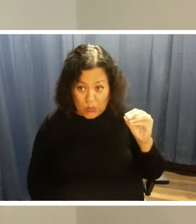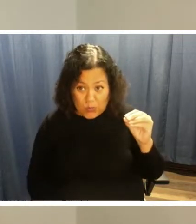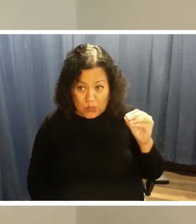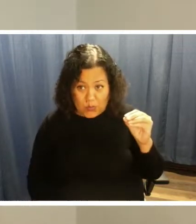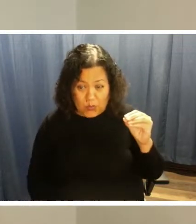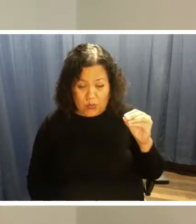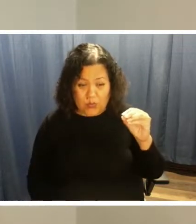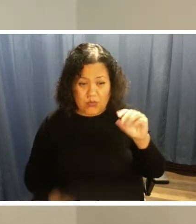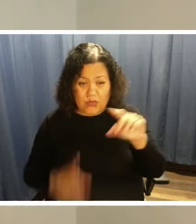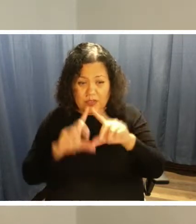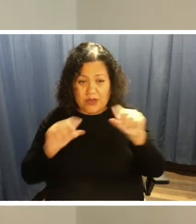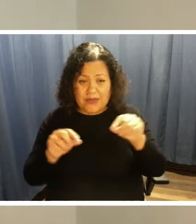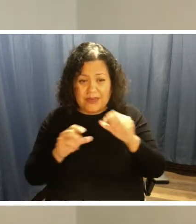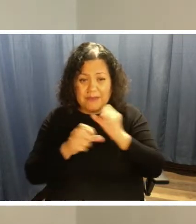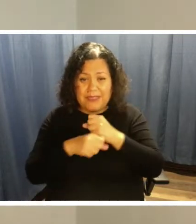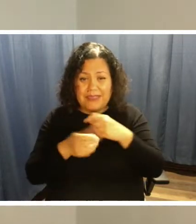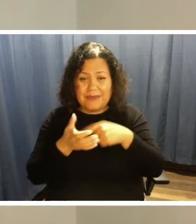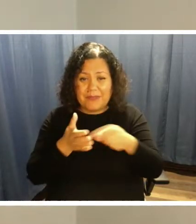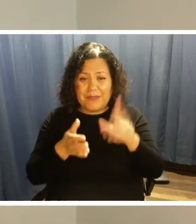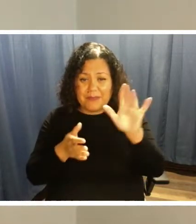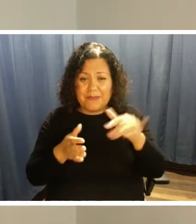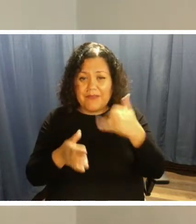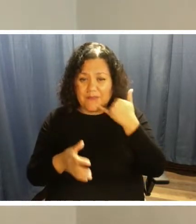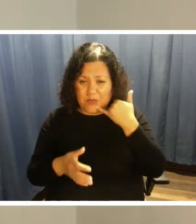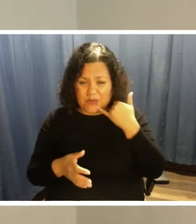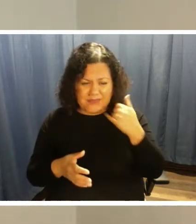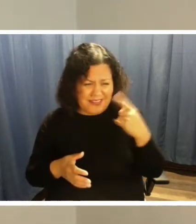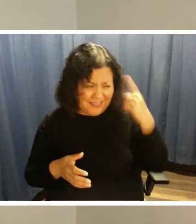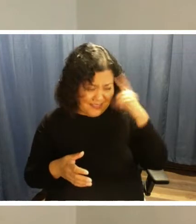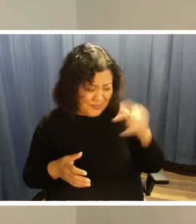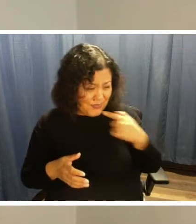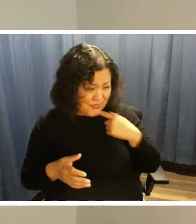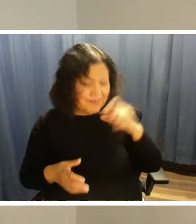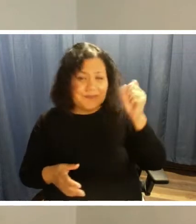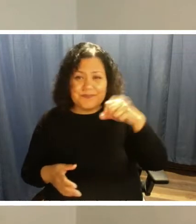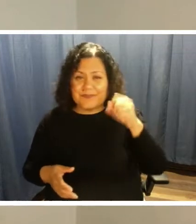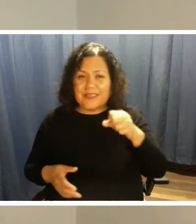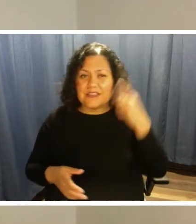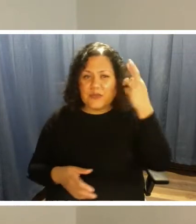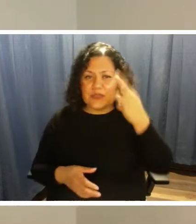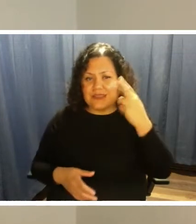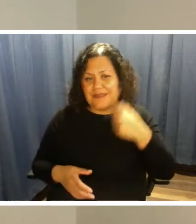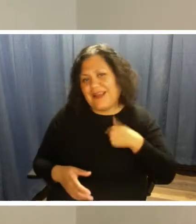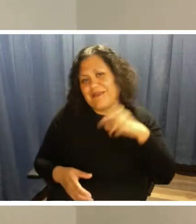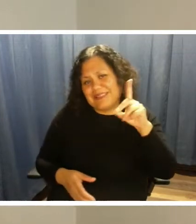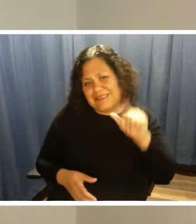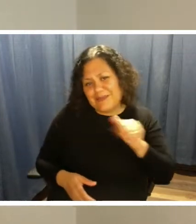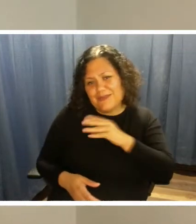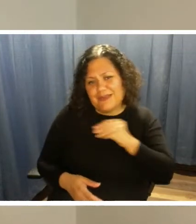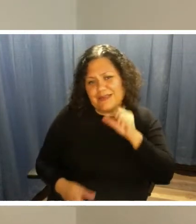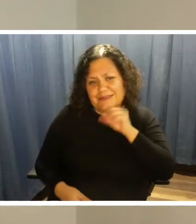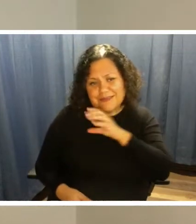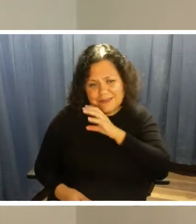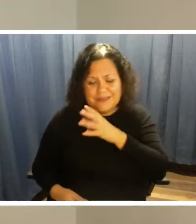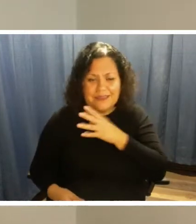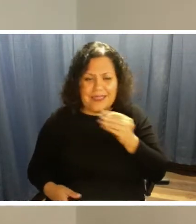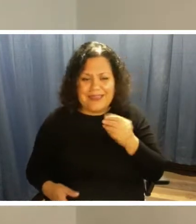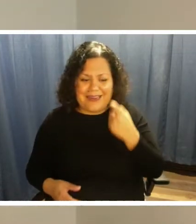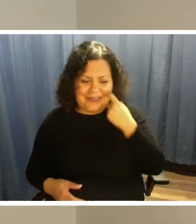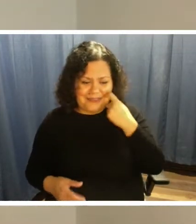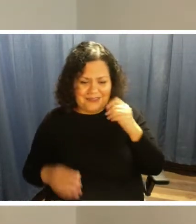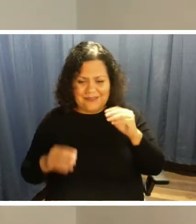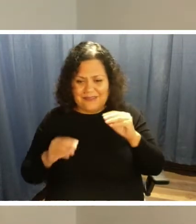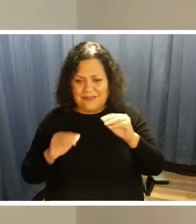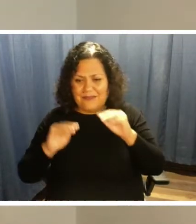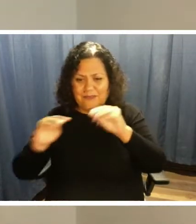payment by phone? Yes. I think that's what he said. Yes. The reason paying is because I'm disabled. I do go down